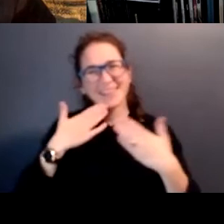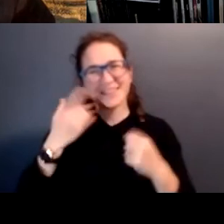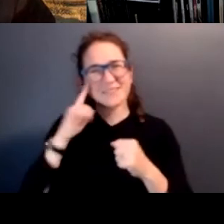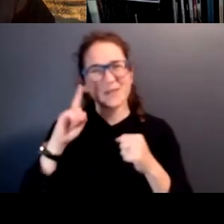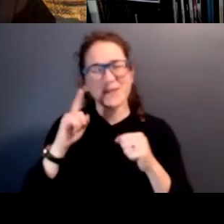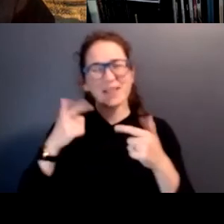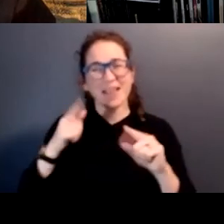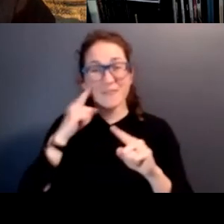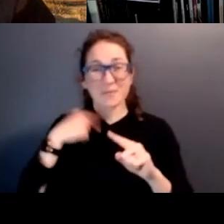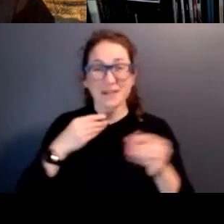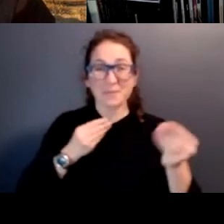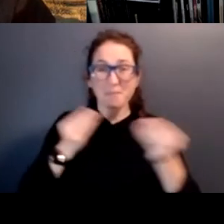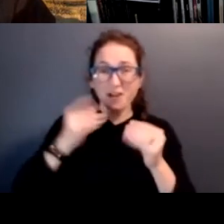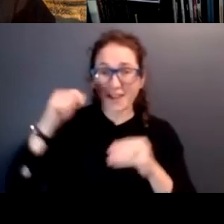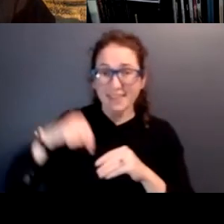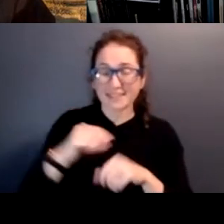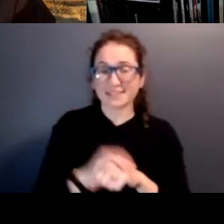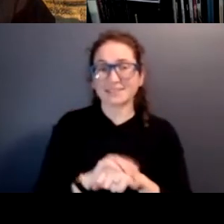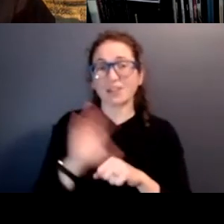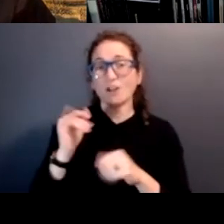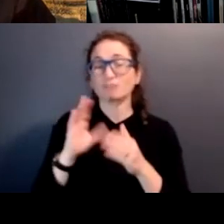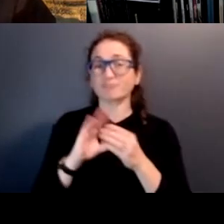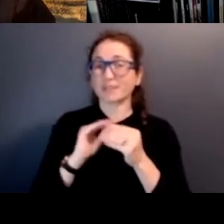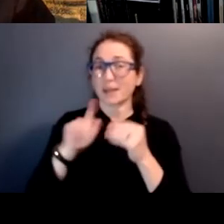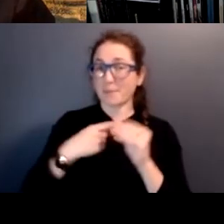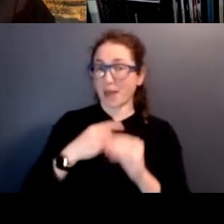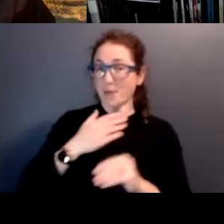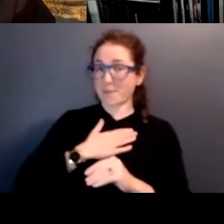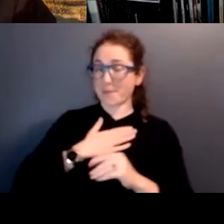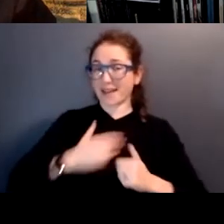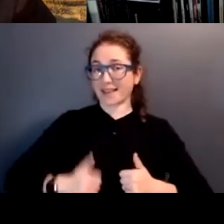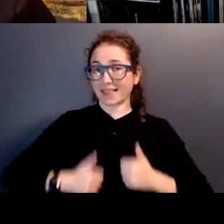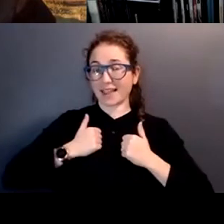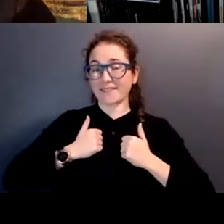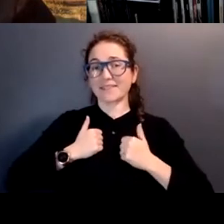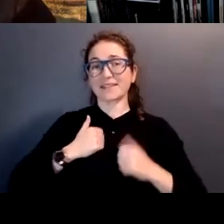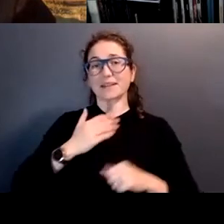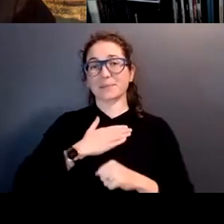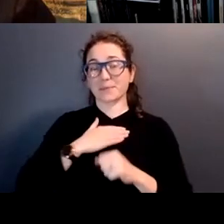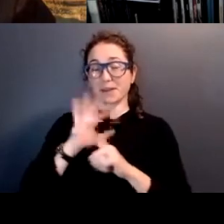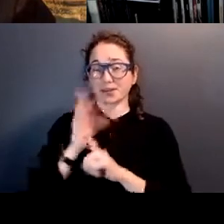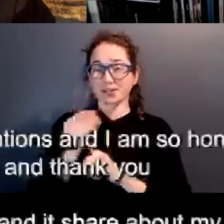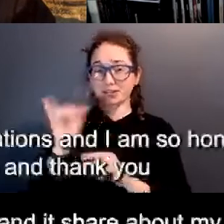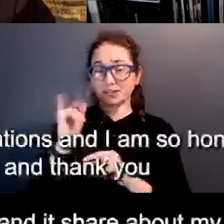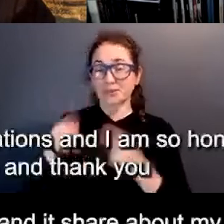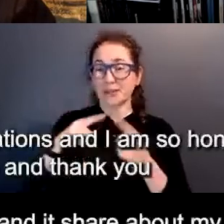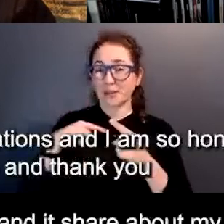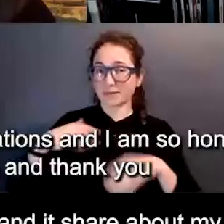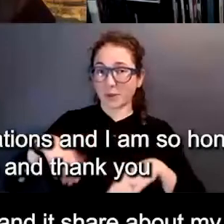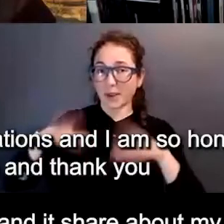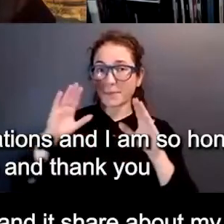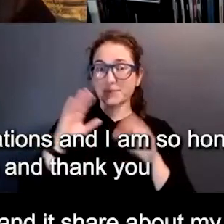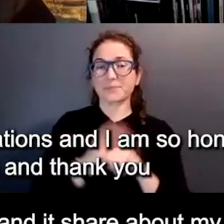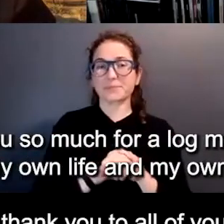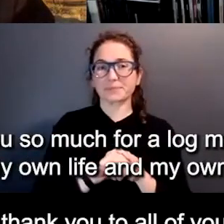allowing me to moderate this and to share about my own life and my own culture growing up. So